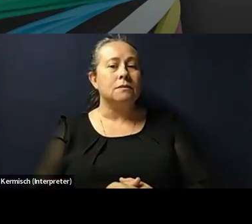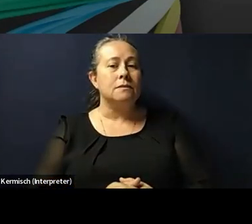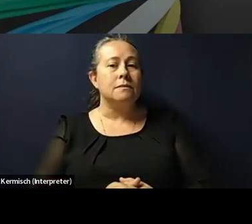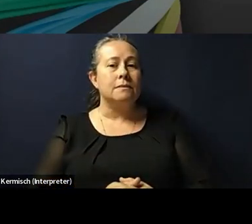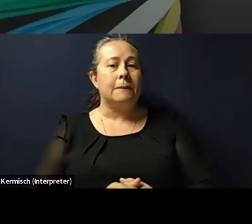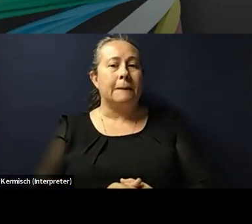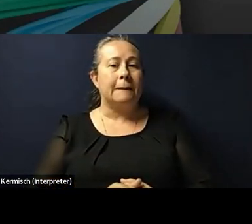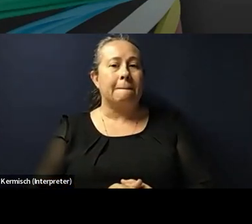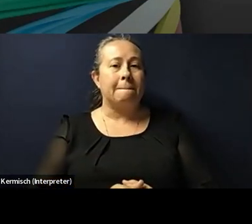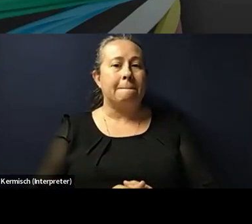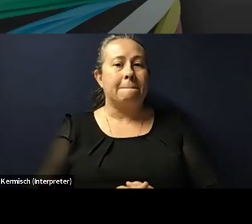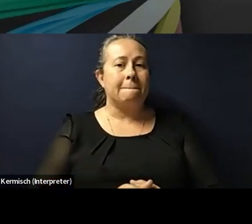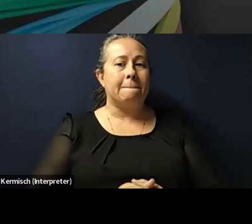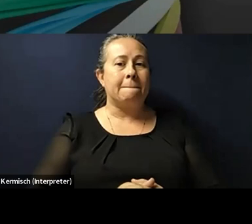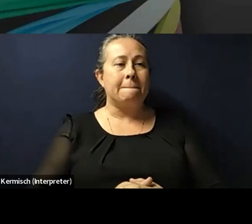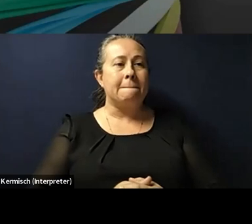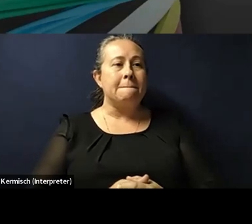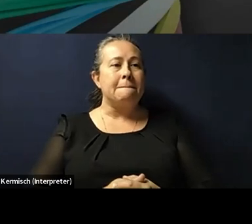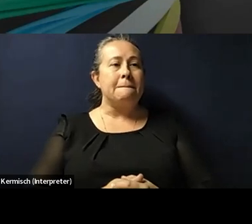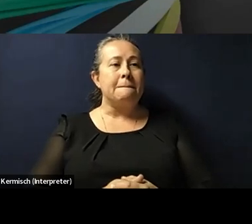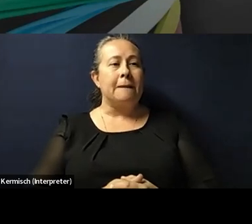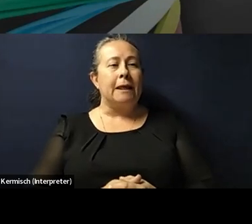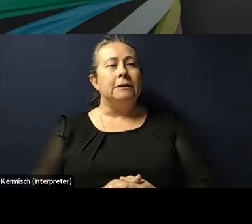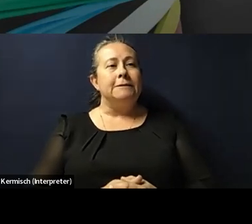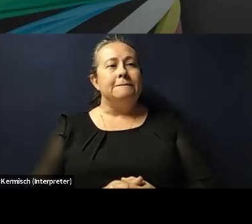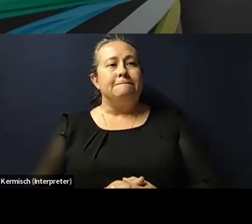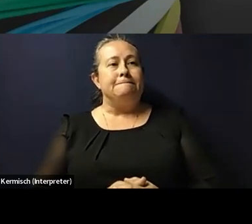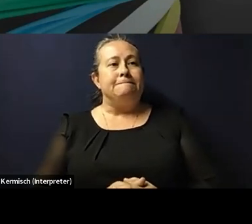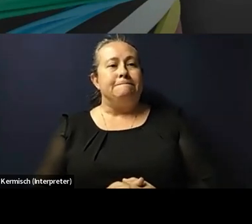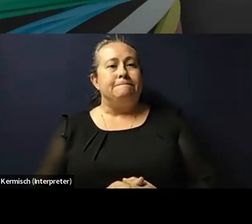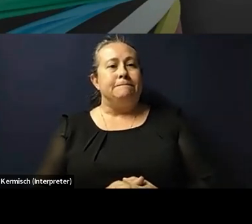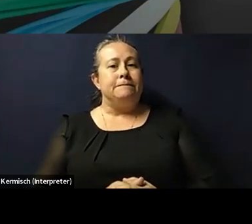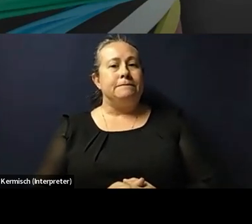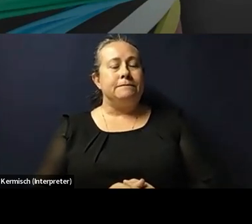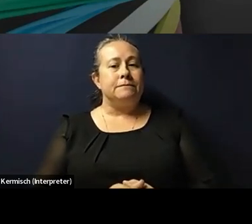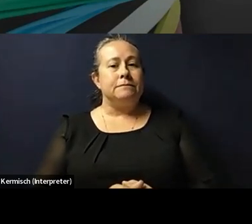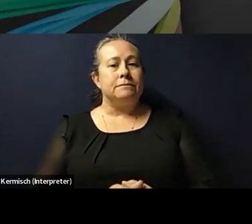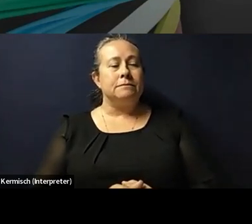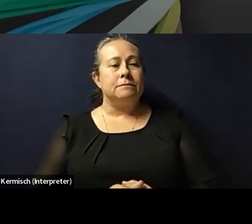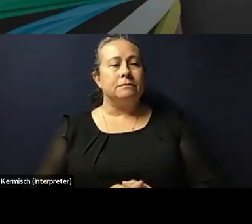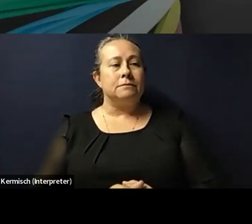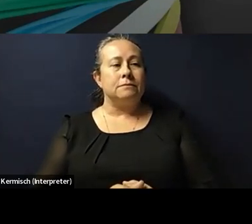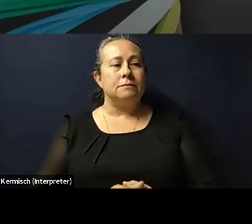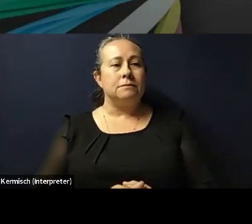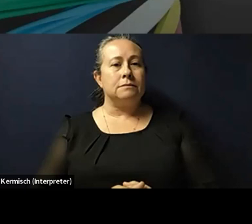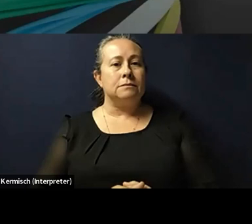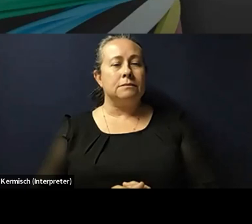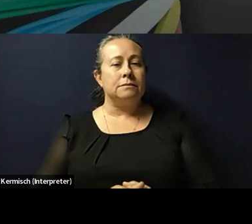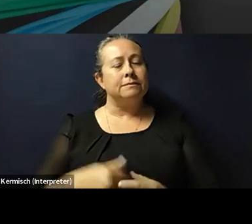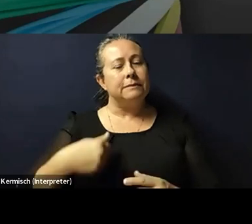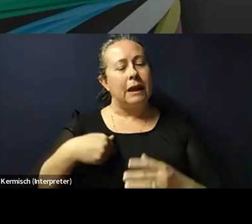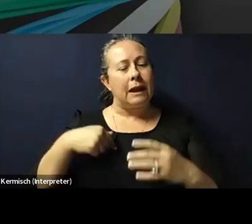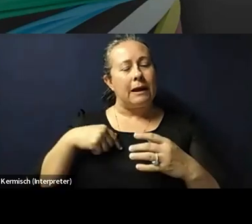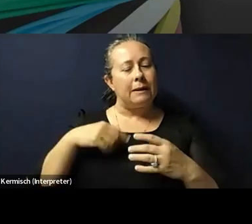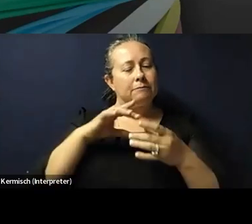So, I think that, yeah, in a way, you know, just, I'm talking in terms of